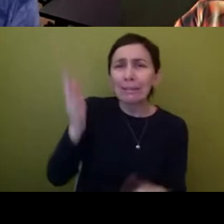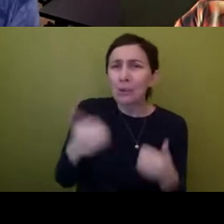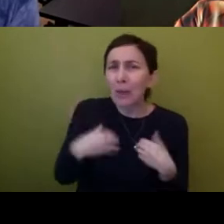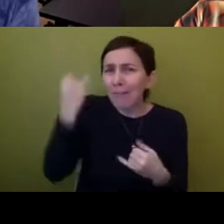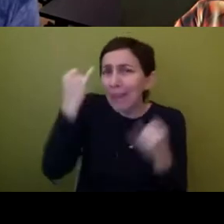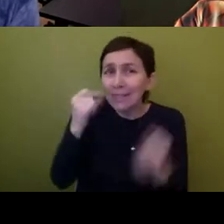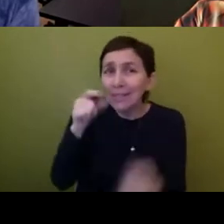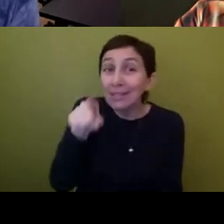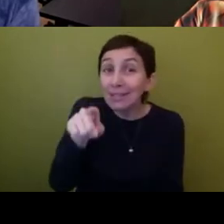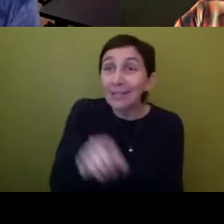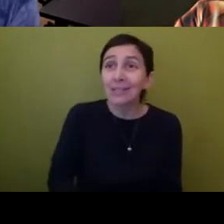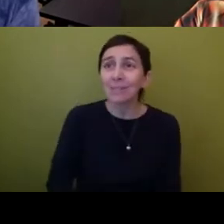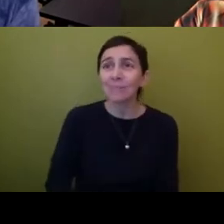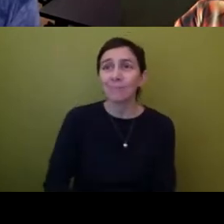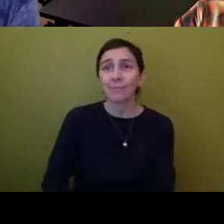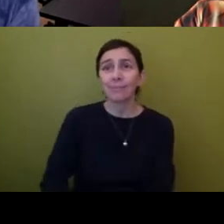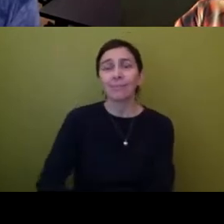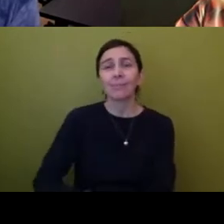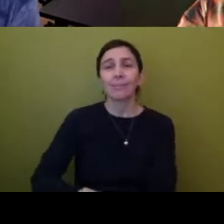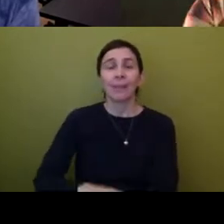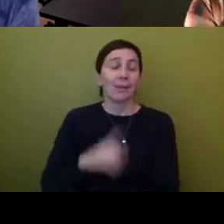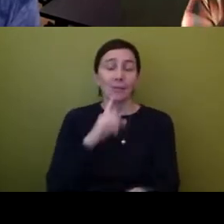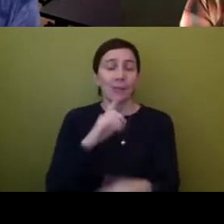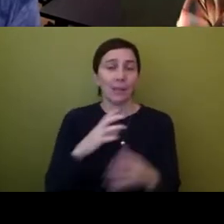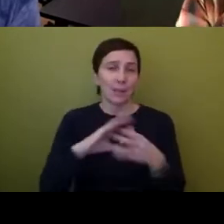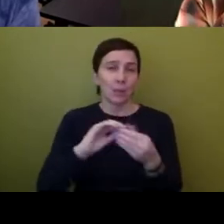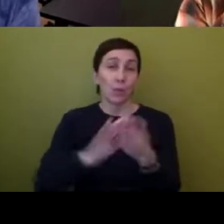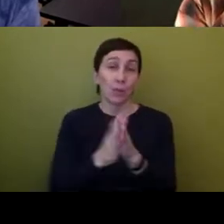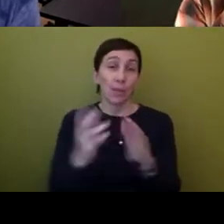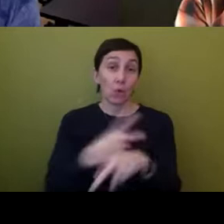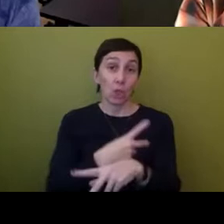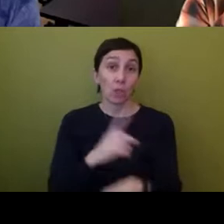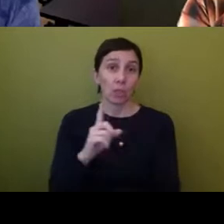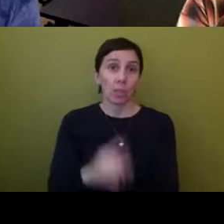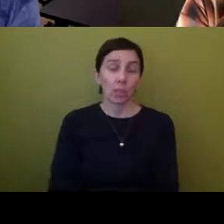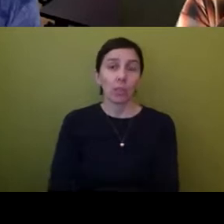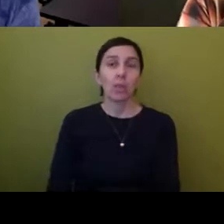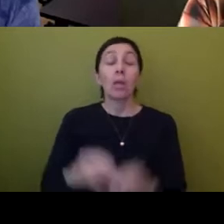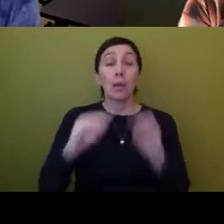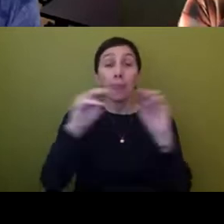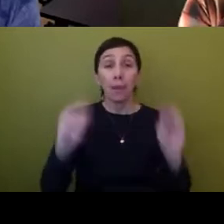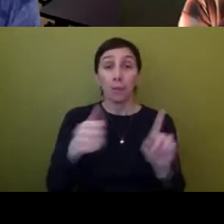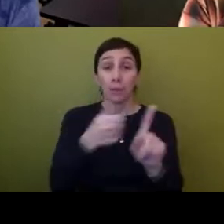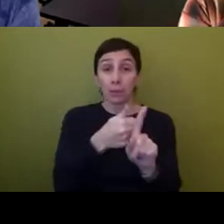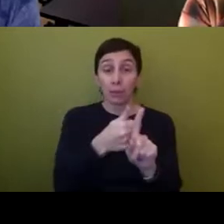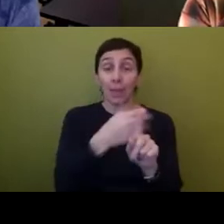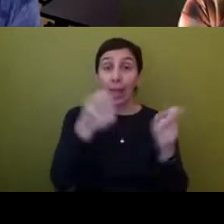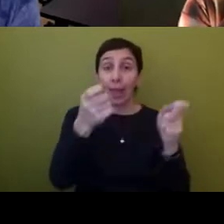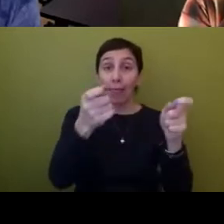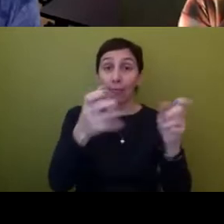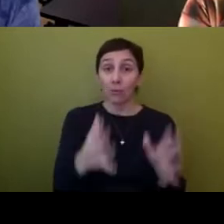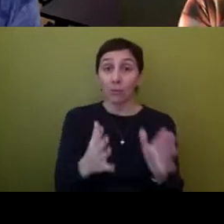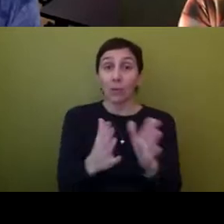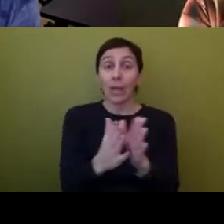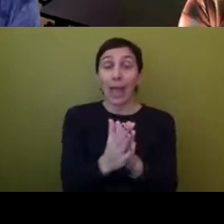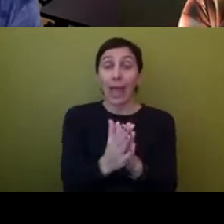Well, I mean, that's not even the worst part of the story. The worst part was that the museum and the director actually asked me